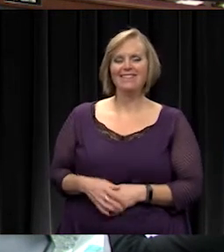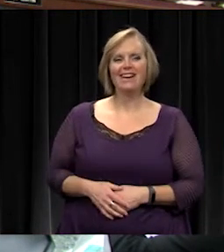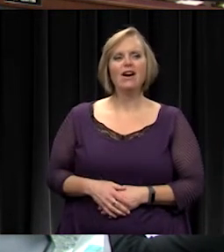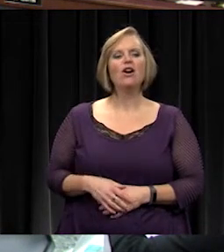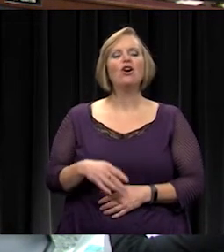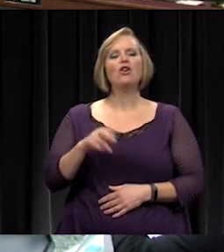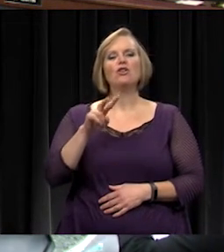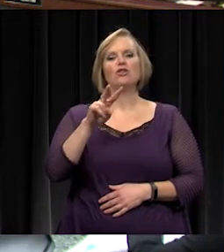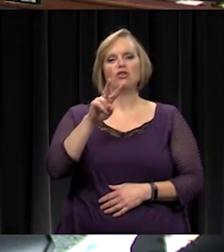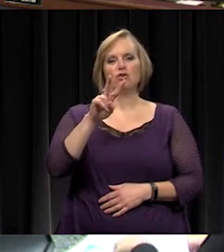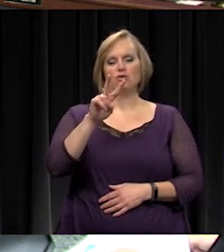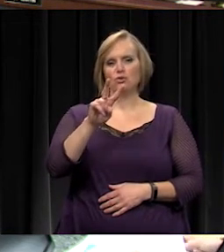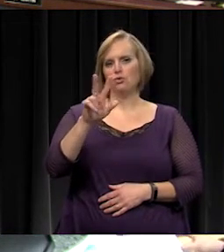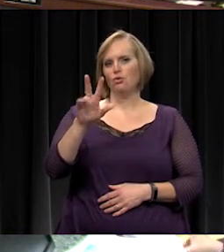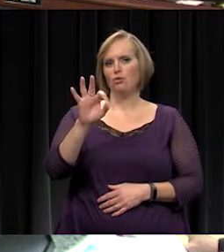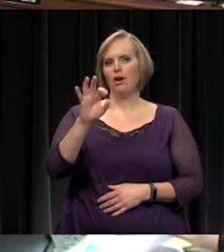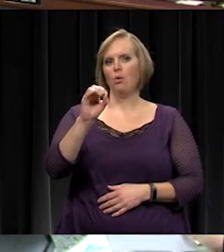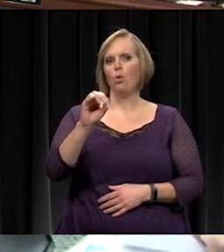239.071.